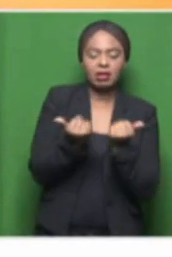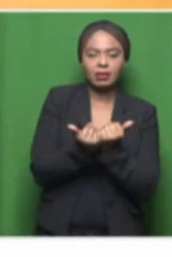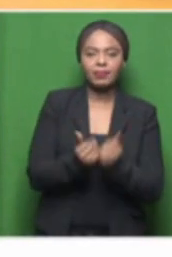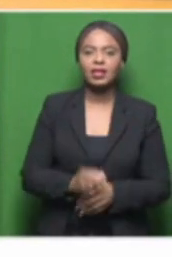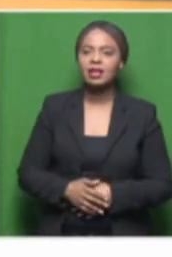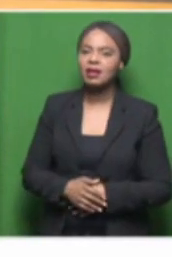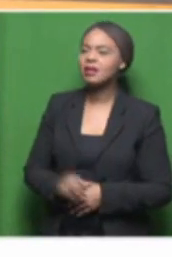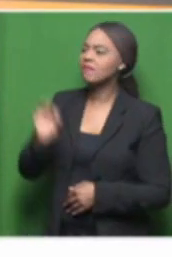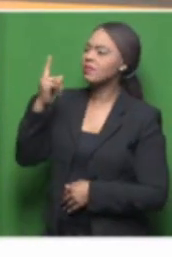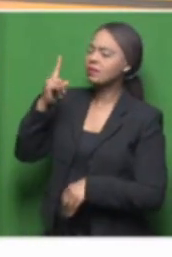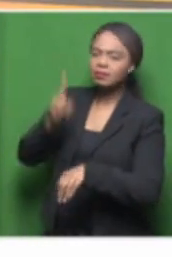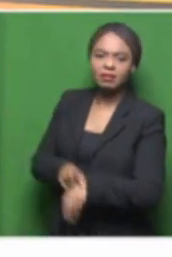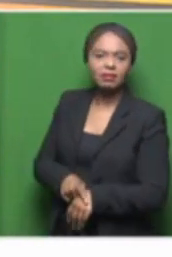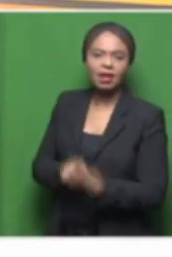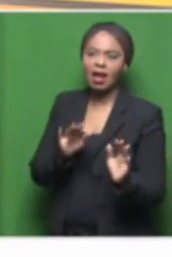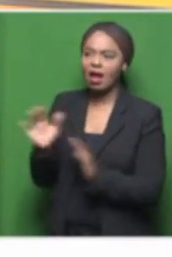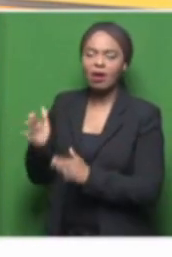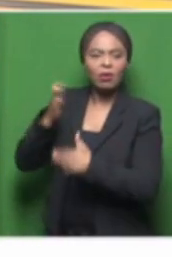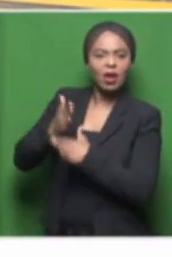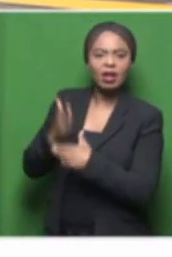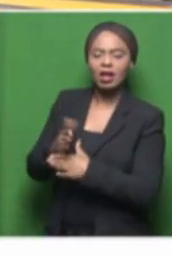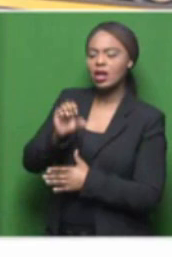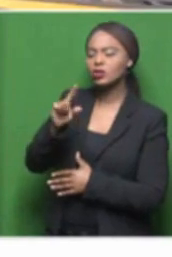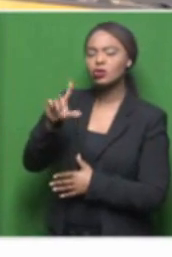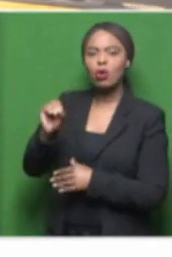exhibition? What lessons came with working on this project?